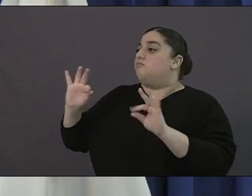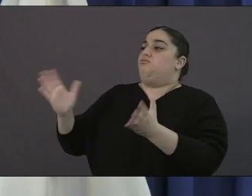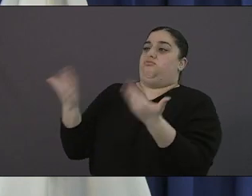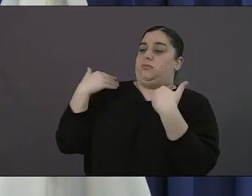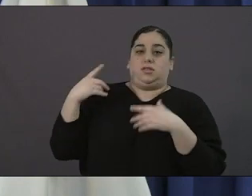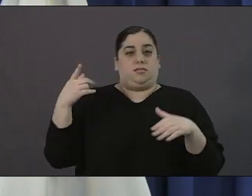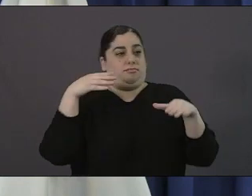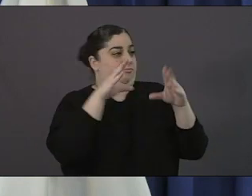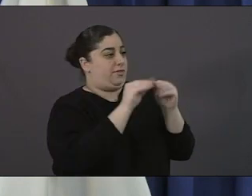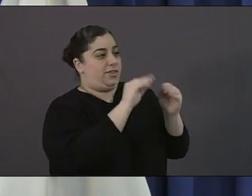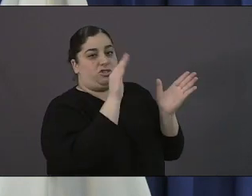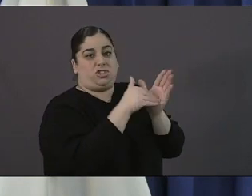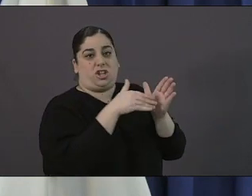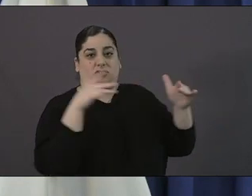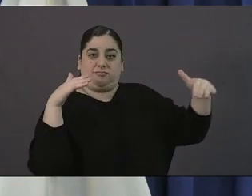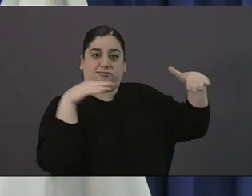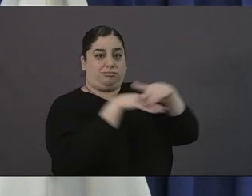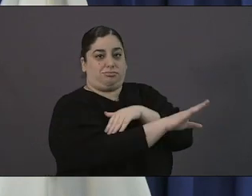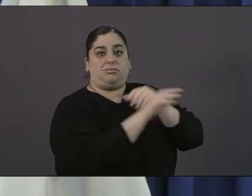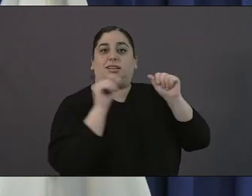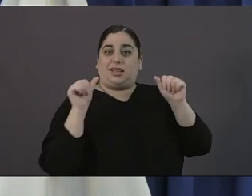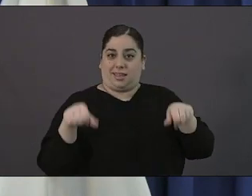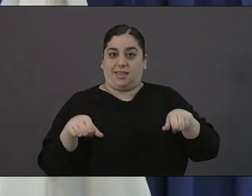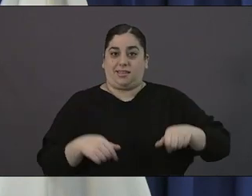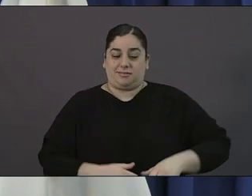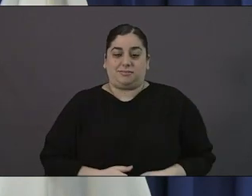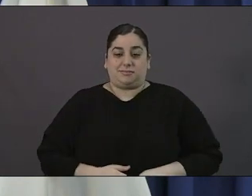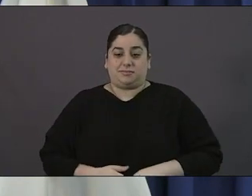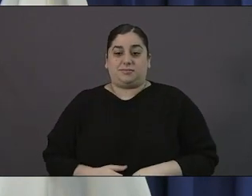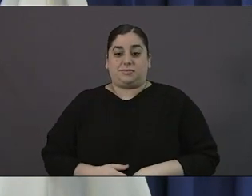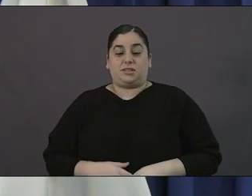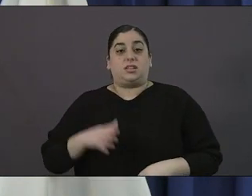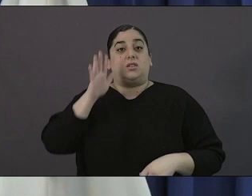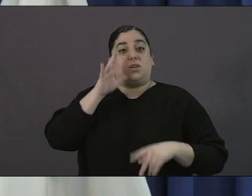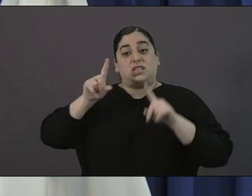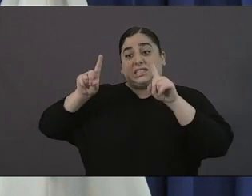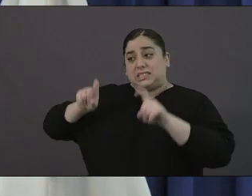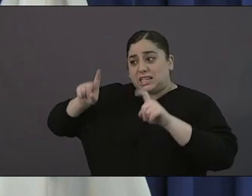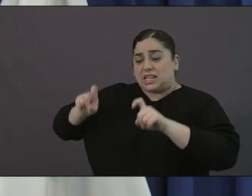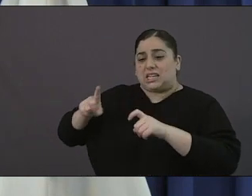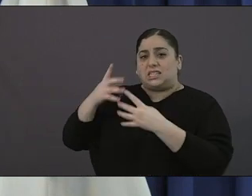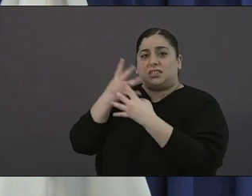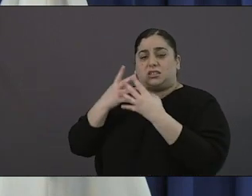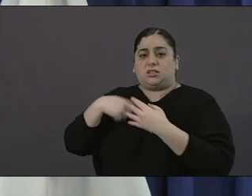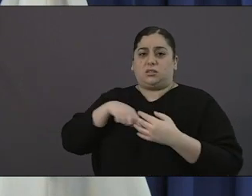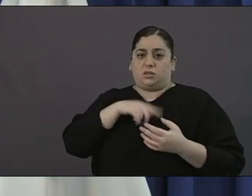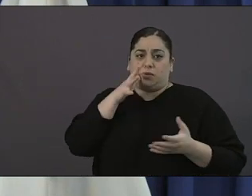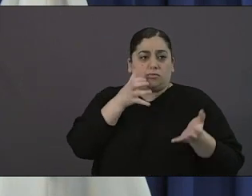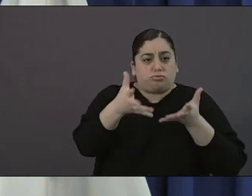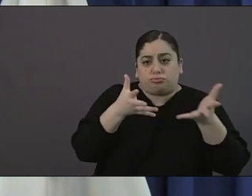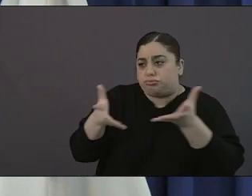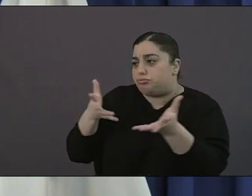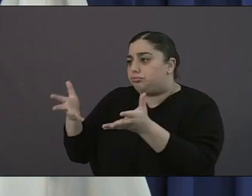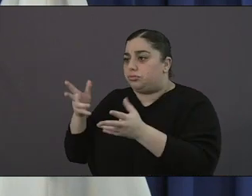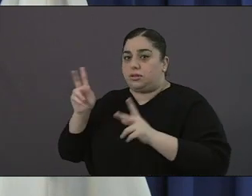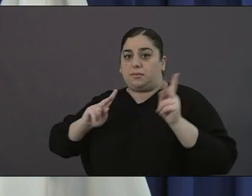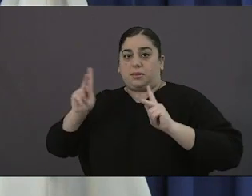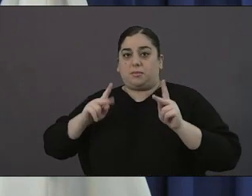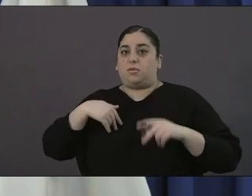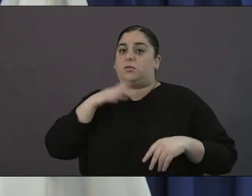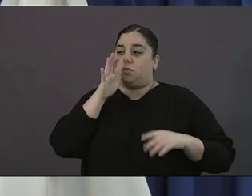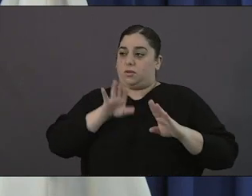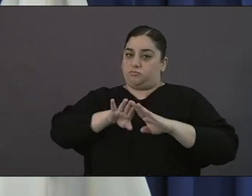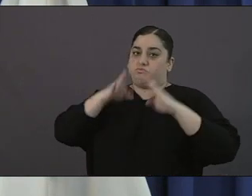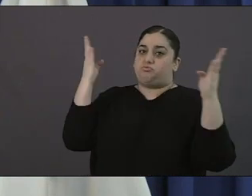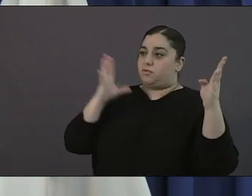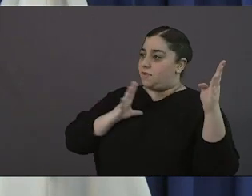we're going to open it open up the doors to the folks that really want to come inside uh it has been a challenge for many folks uh we have